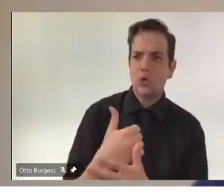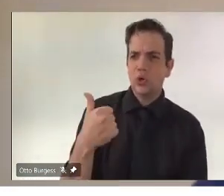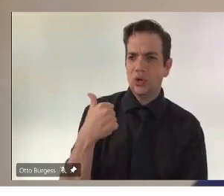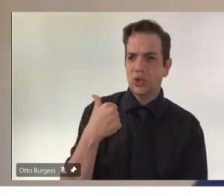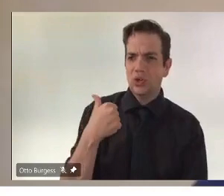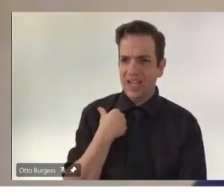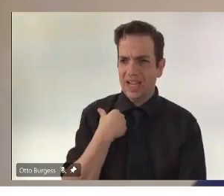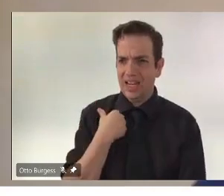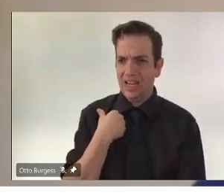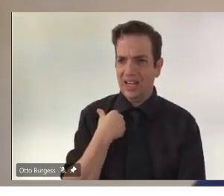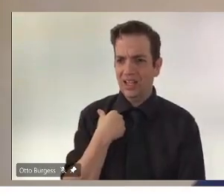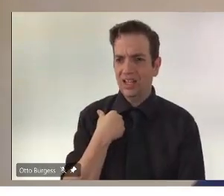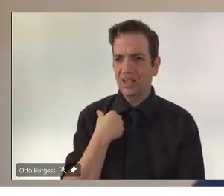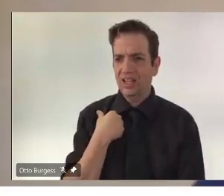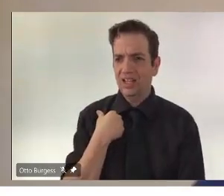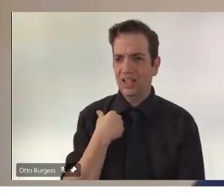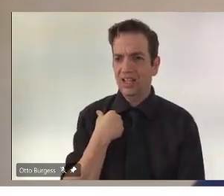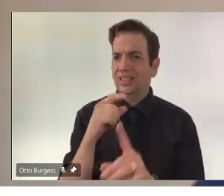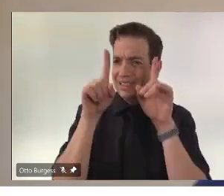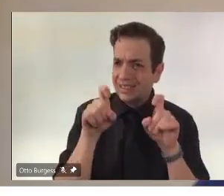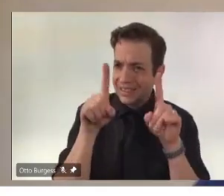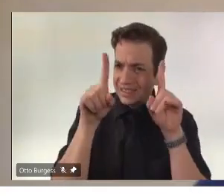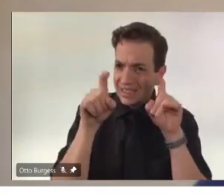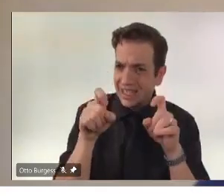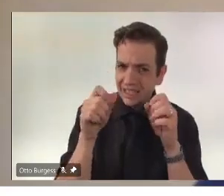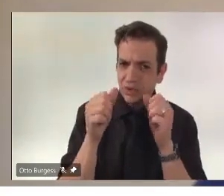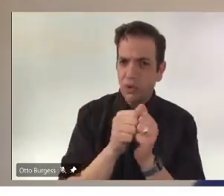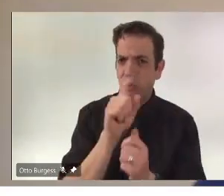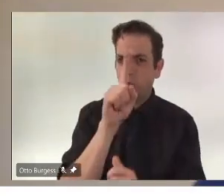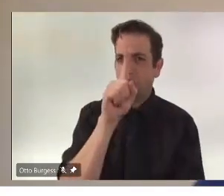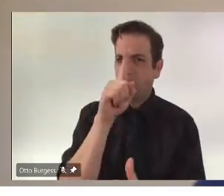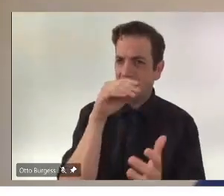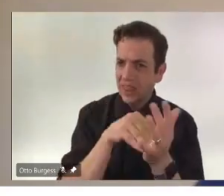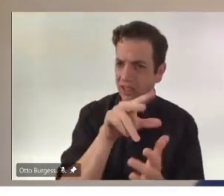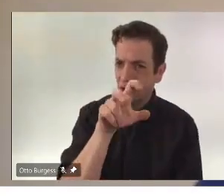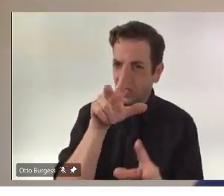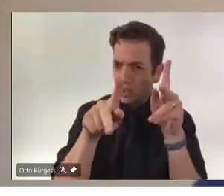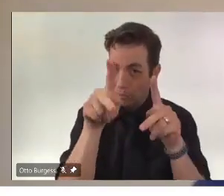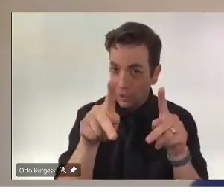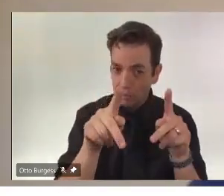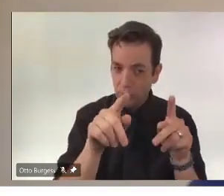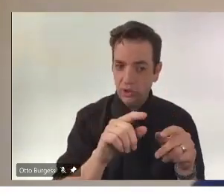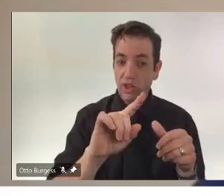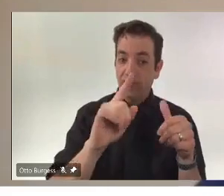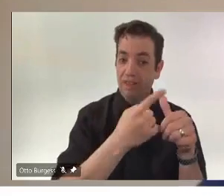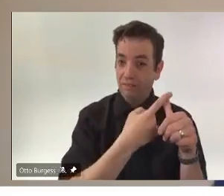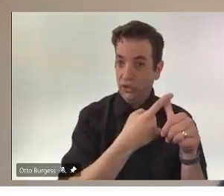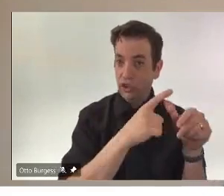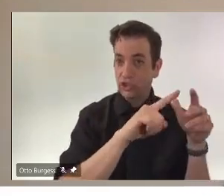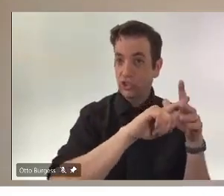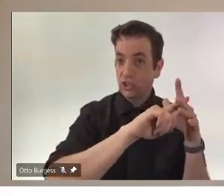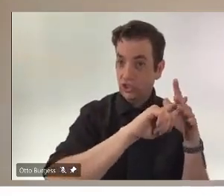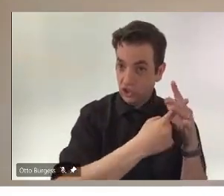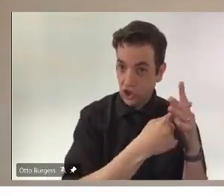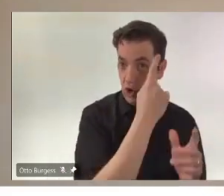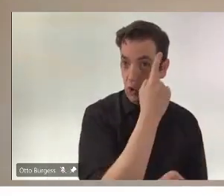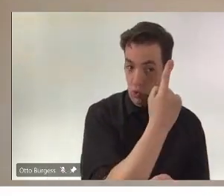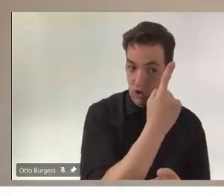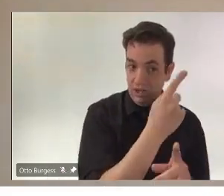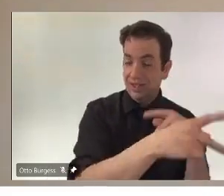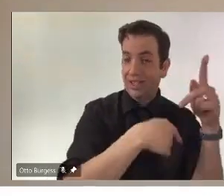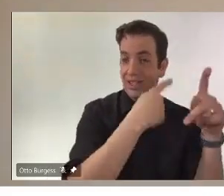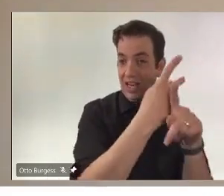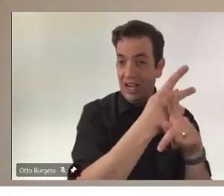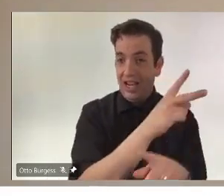participants across the country. And it looks like there are six provinces taking part in that. Why is Saskatchewan not taking part in that?